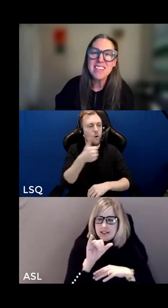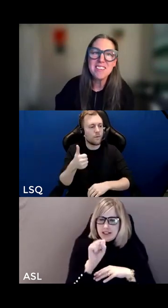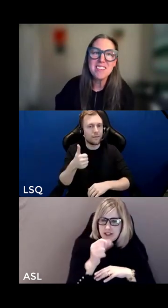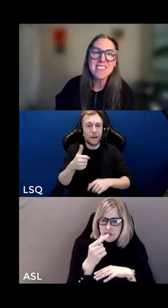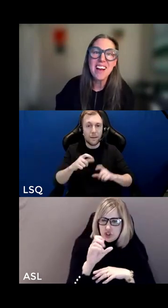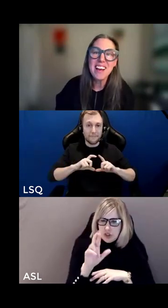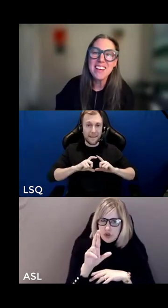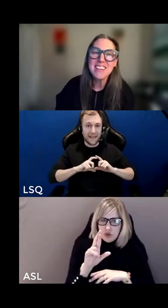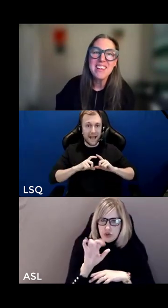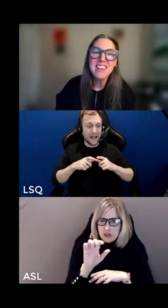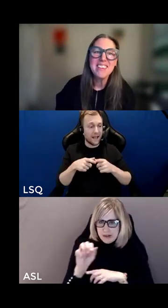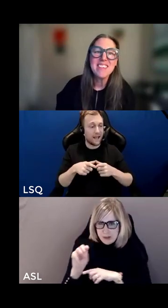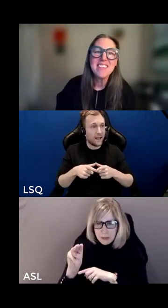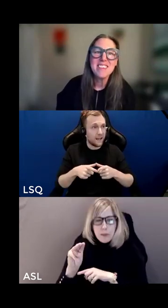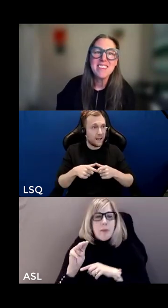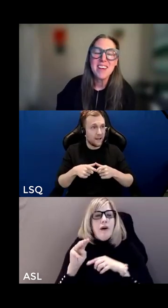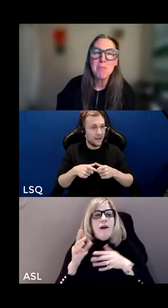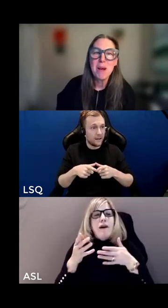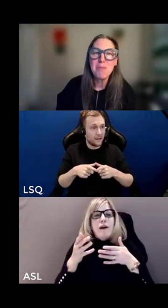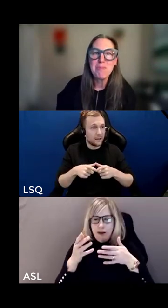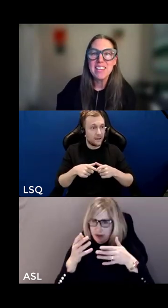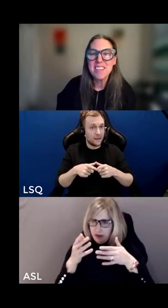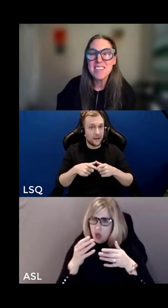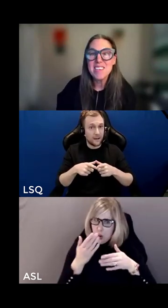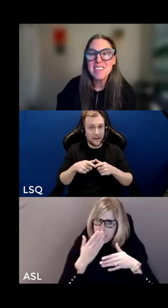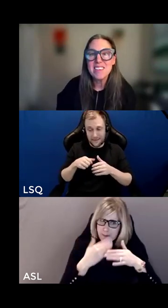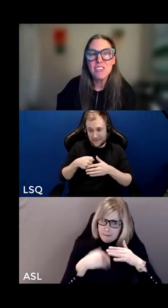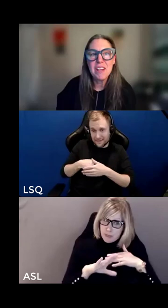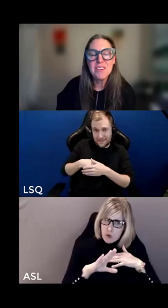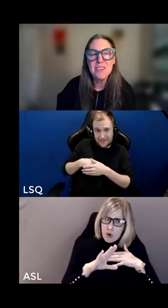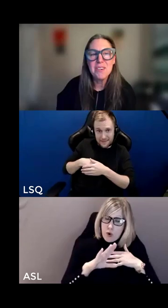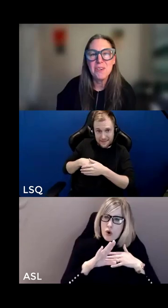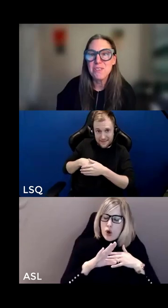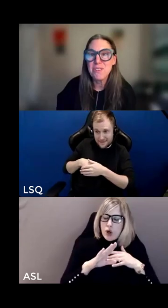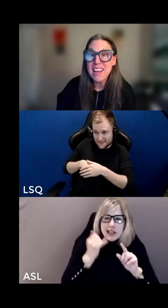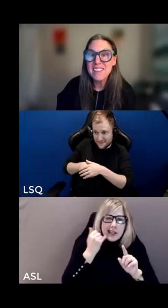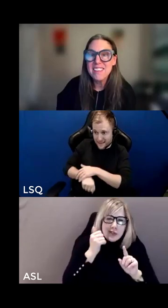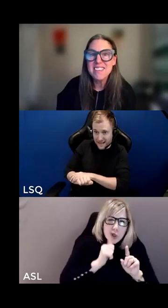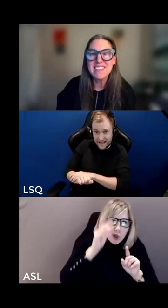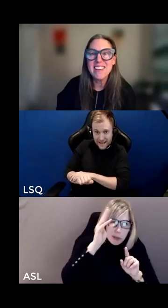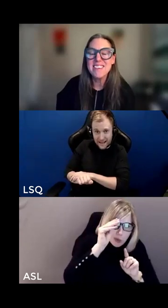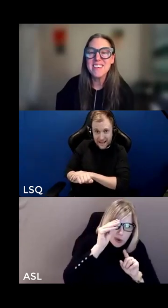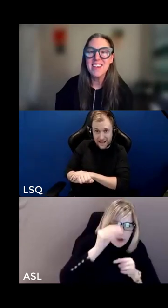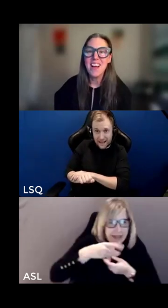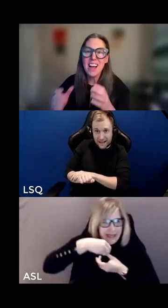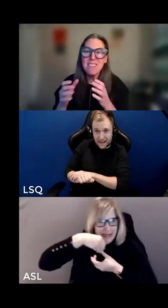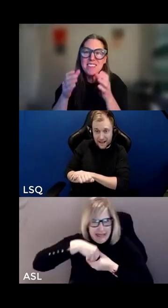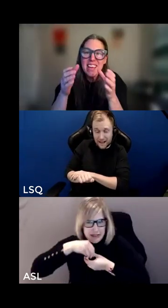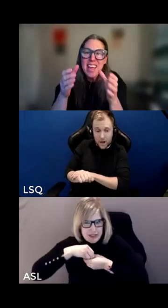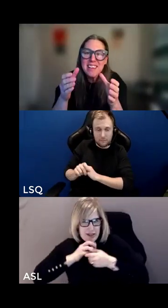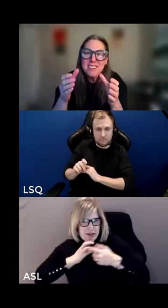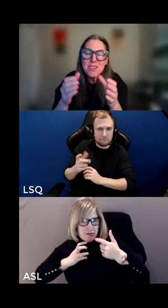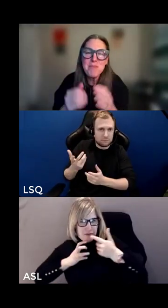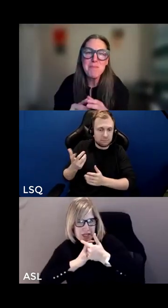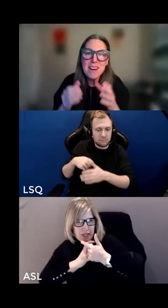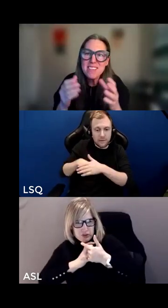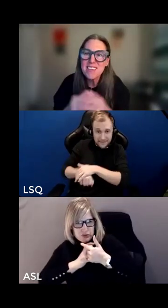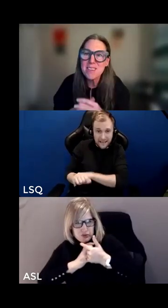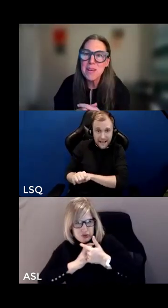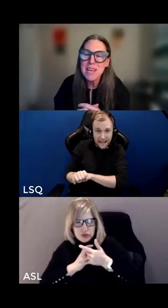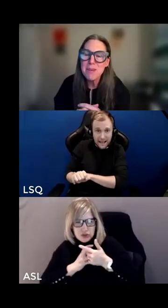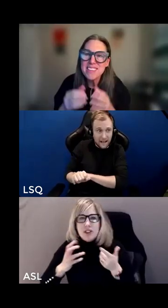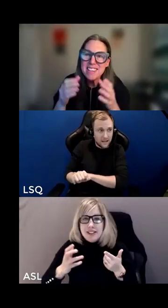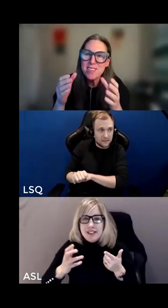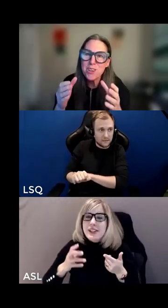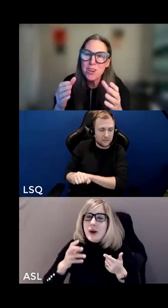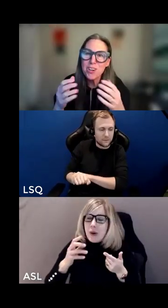feels inside this is about being cisgender or transgender i was handed to my parents